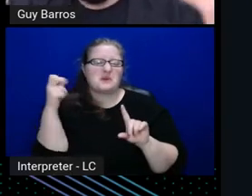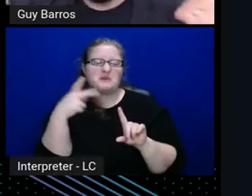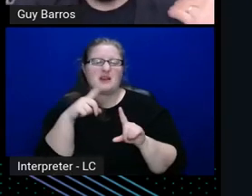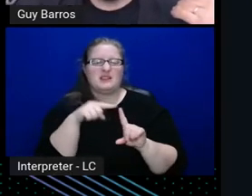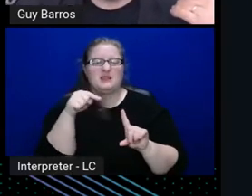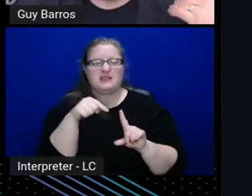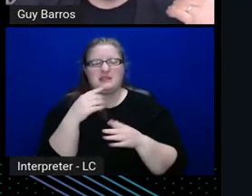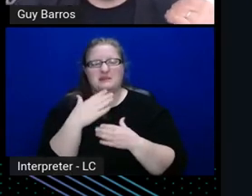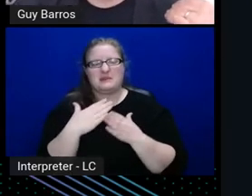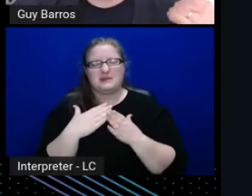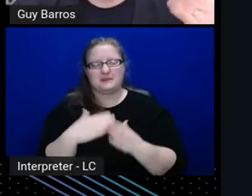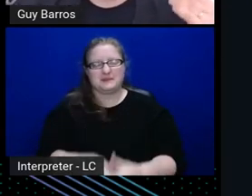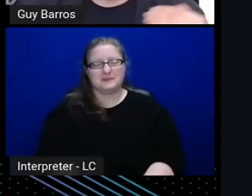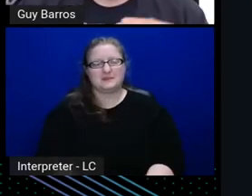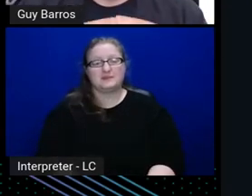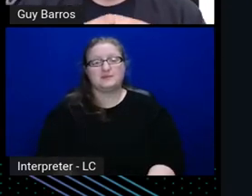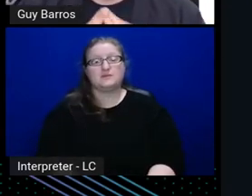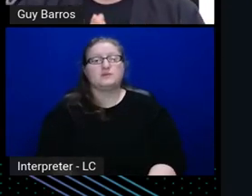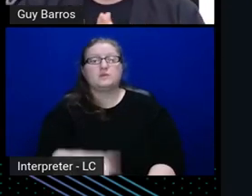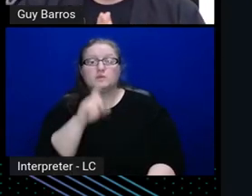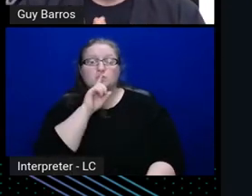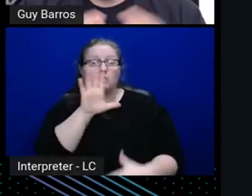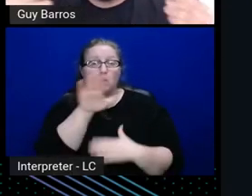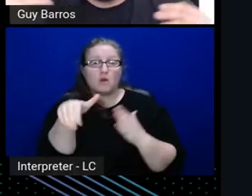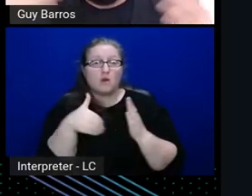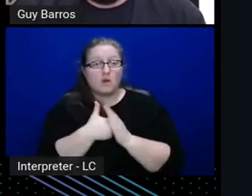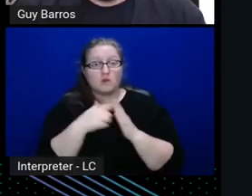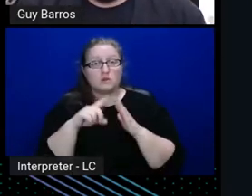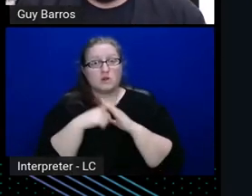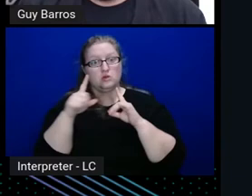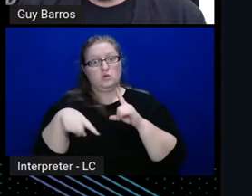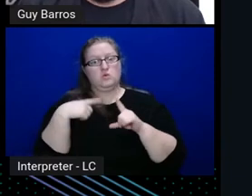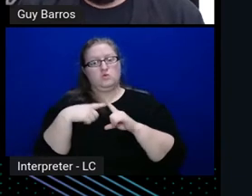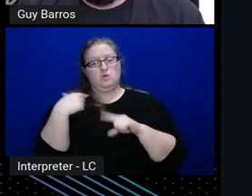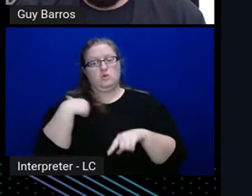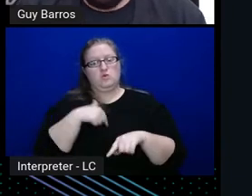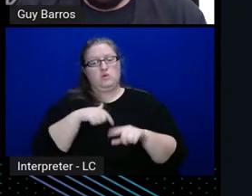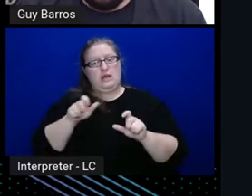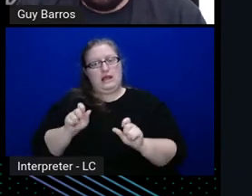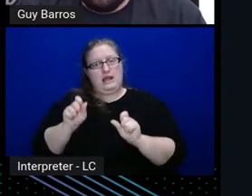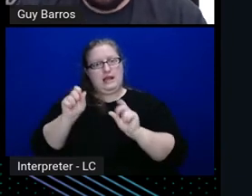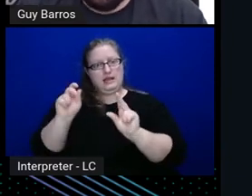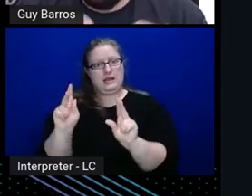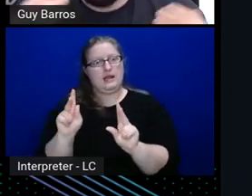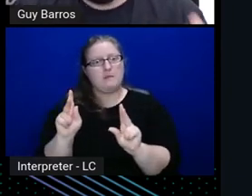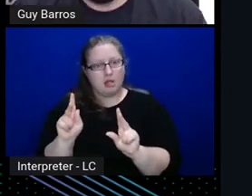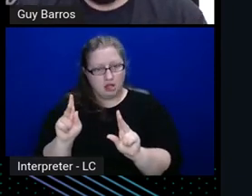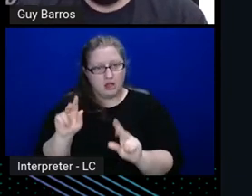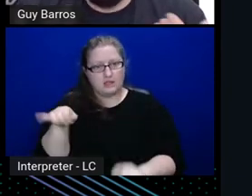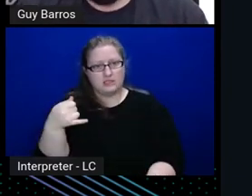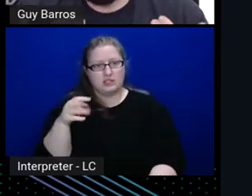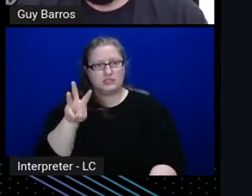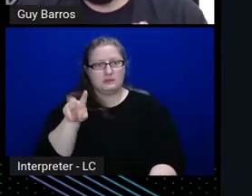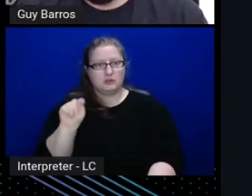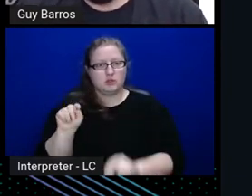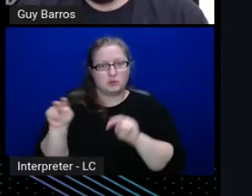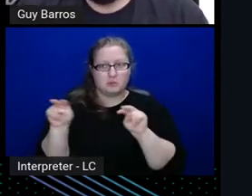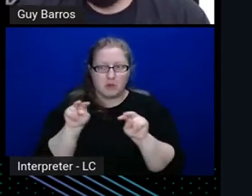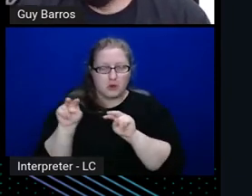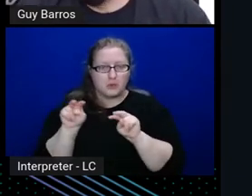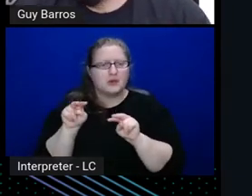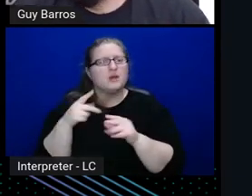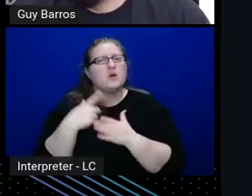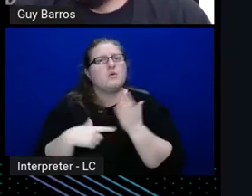right, so it all starts off with, when we enable the, the JWT mount, right, so when we are configuring, what do we need there,